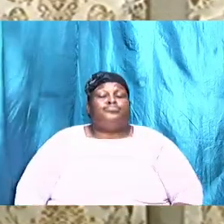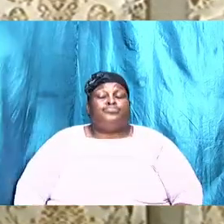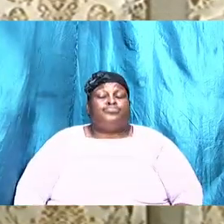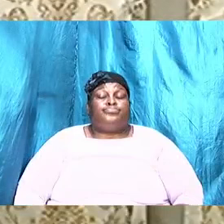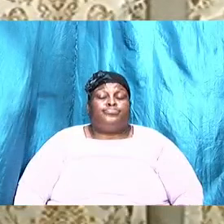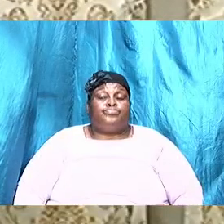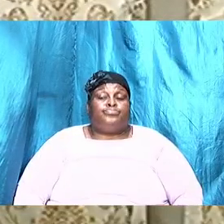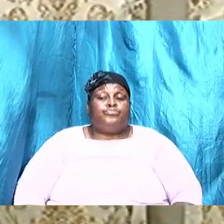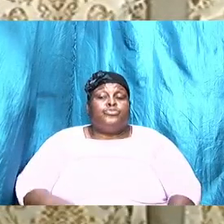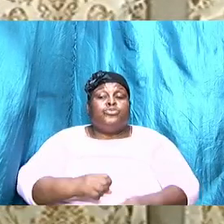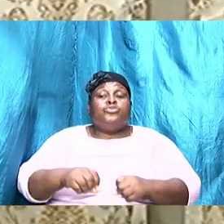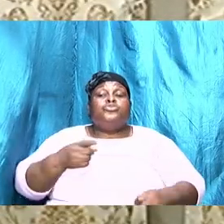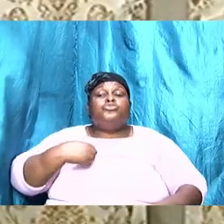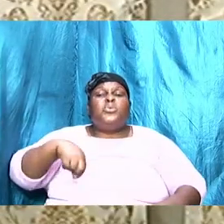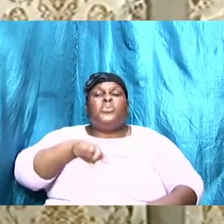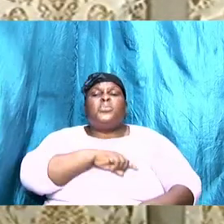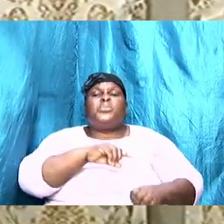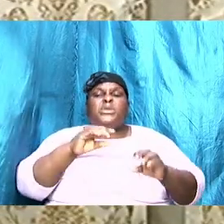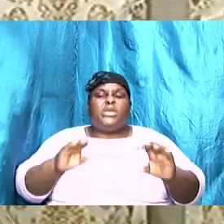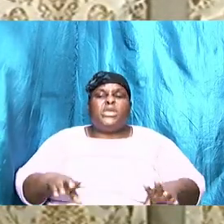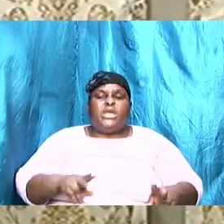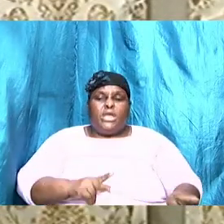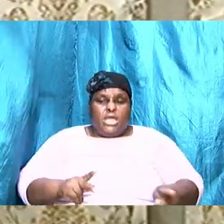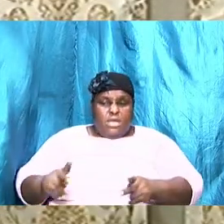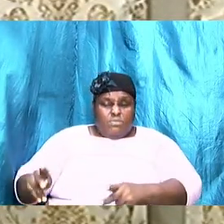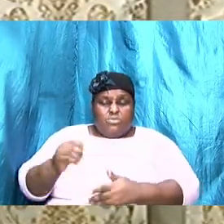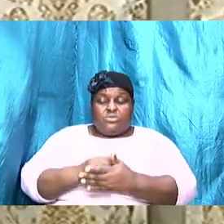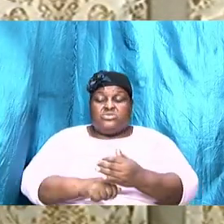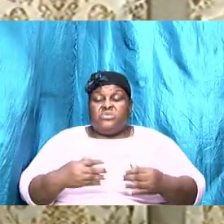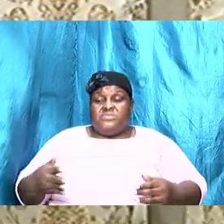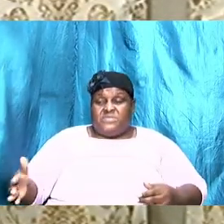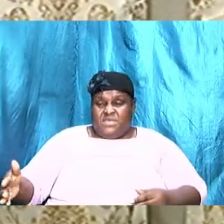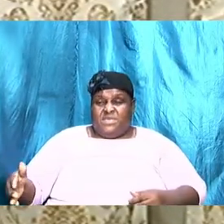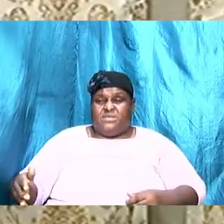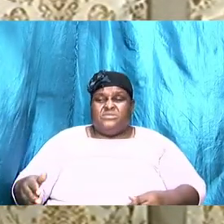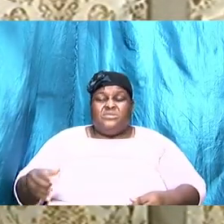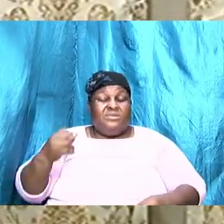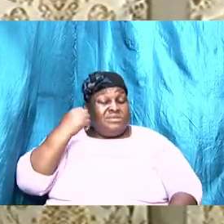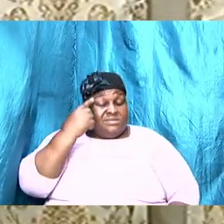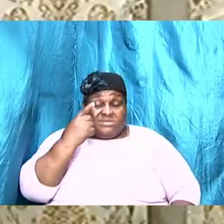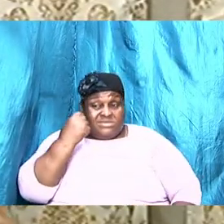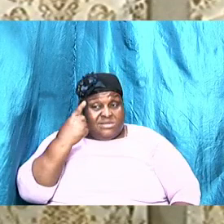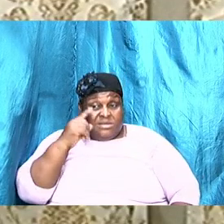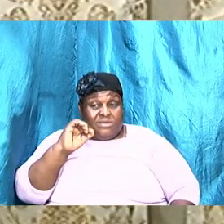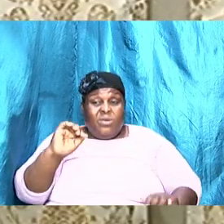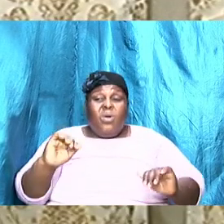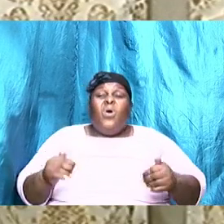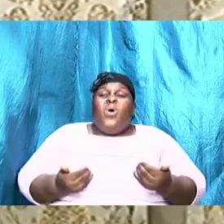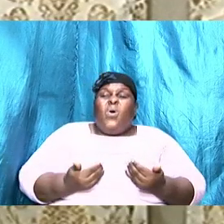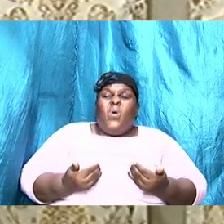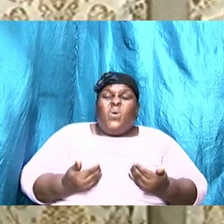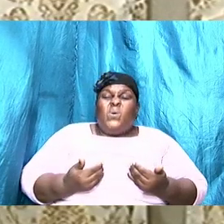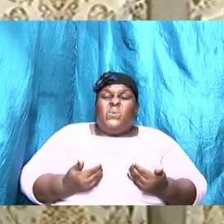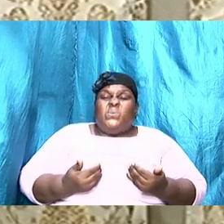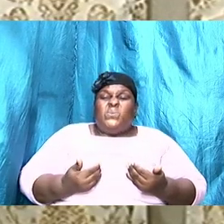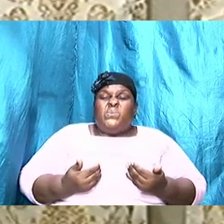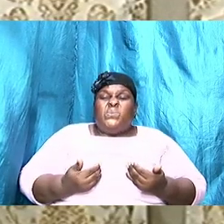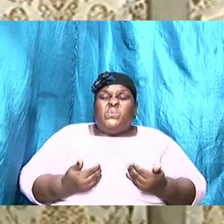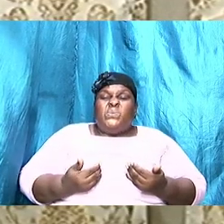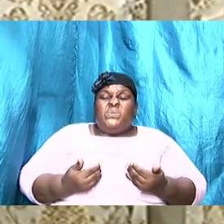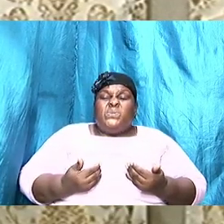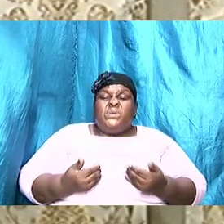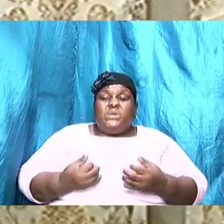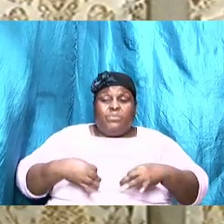so that we can put some things into perspective and understand how crucial it is